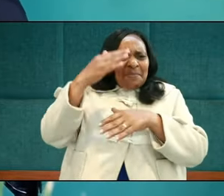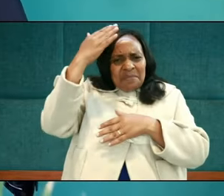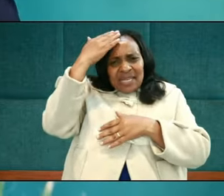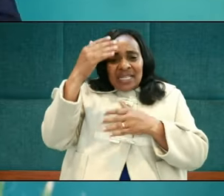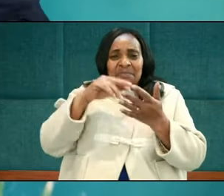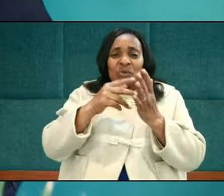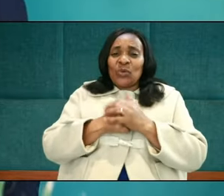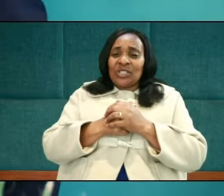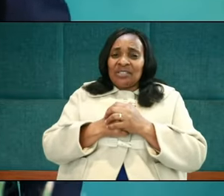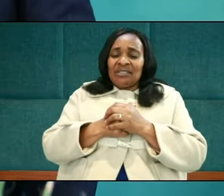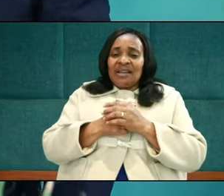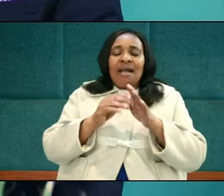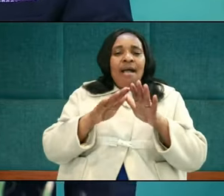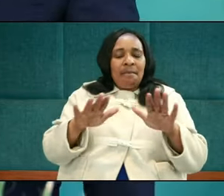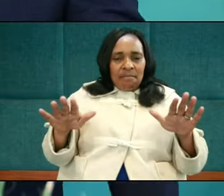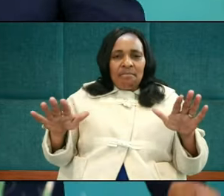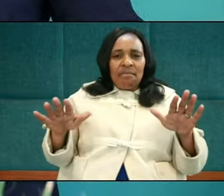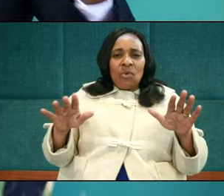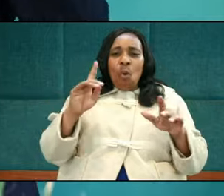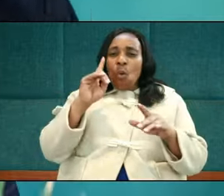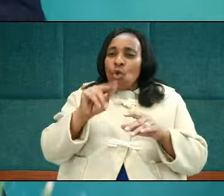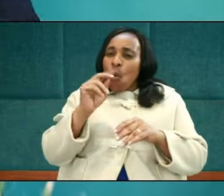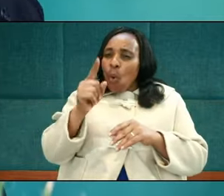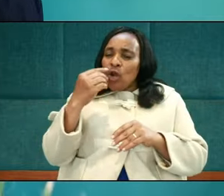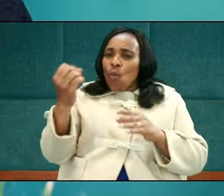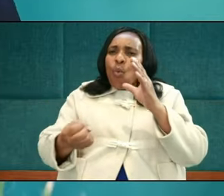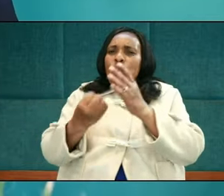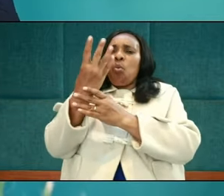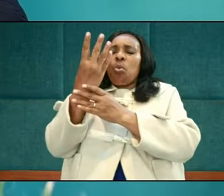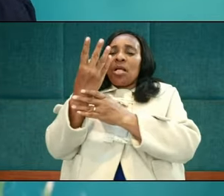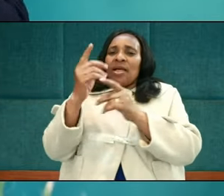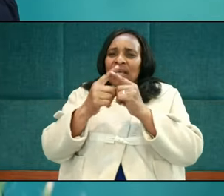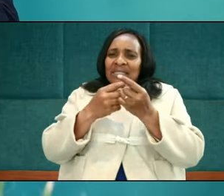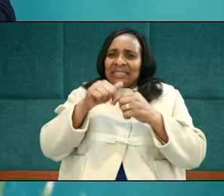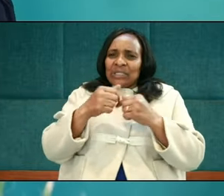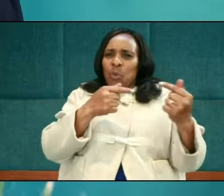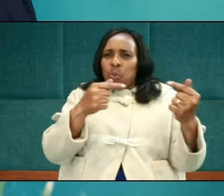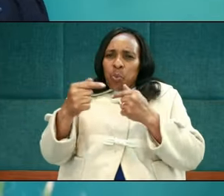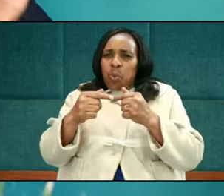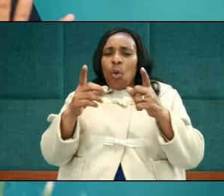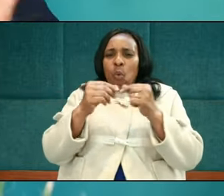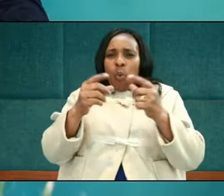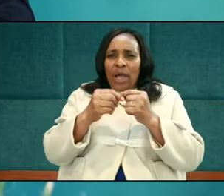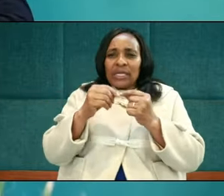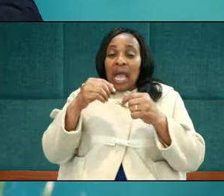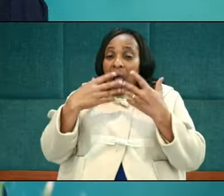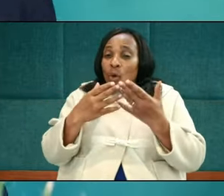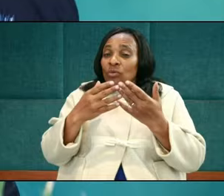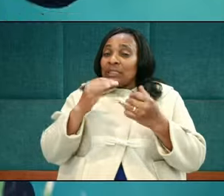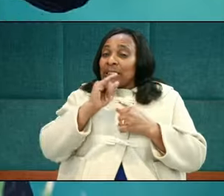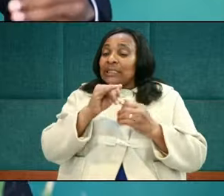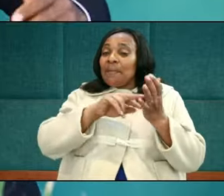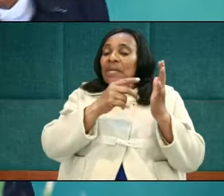It is Nolend who writes that a more accurate interpretation of the word praes, or the